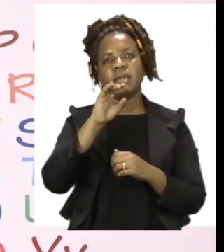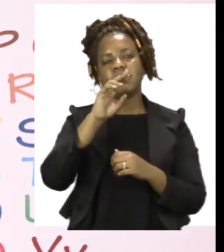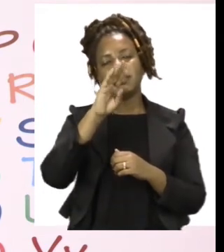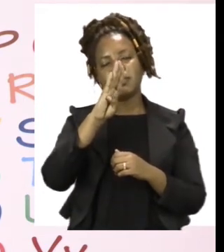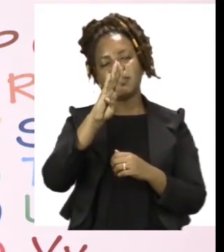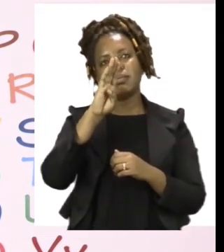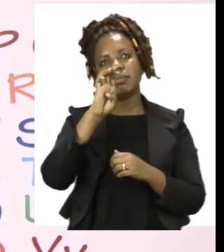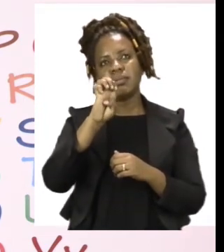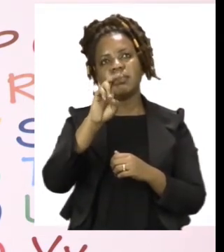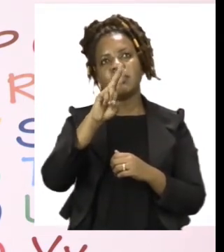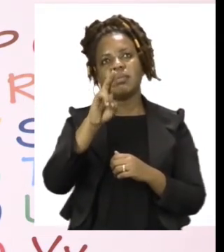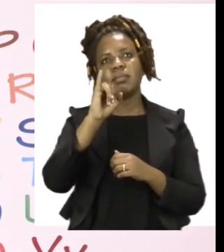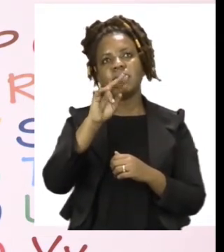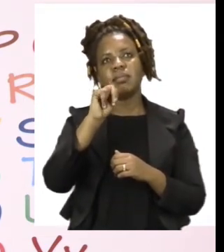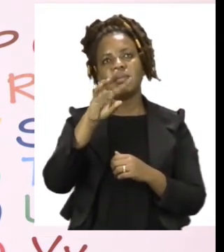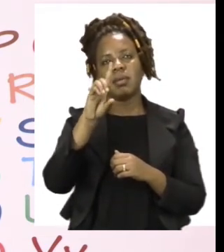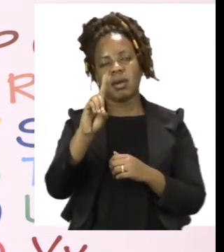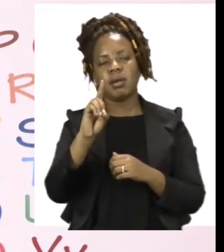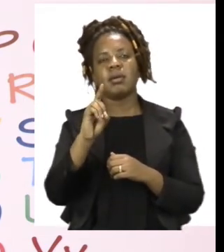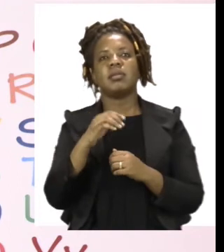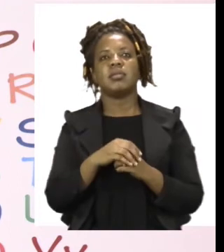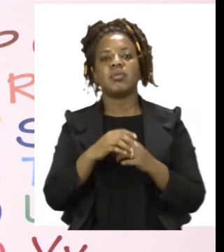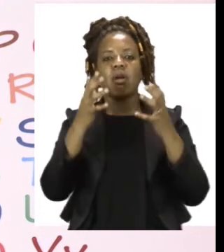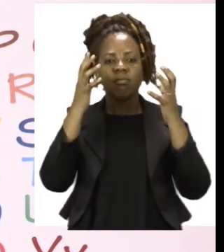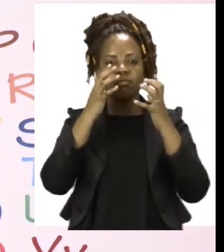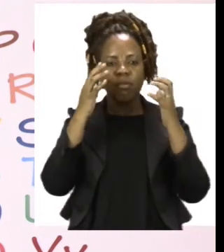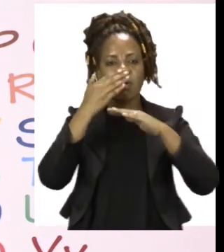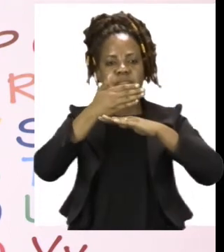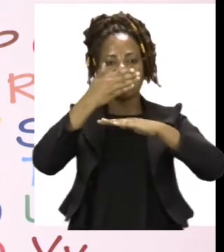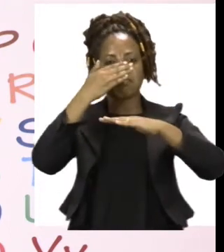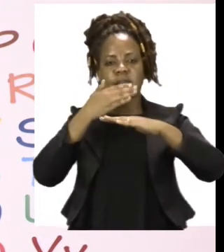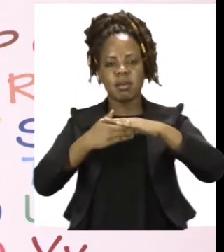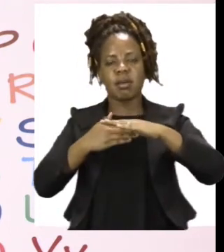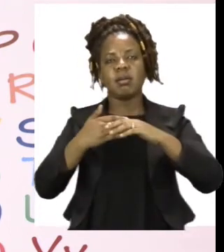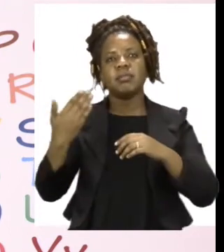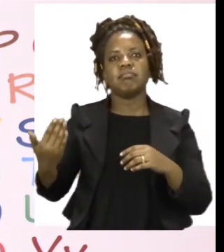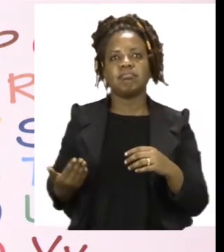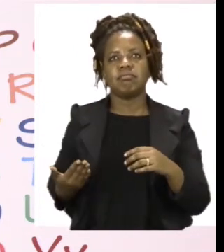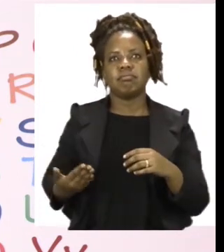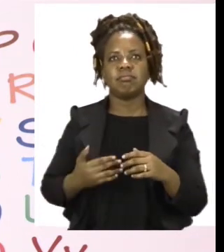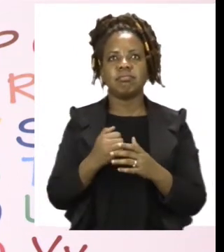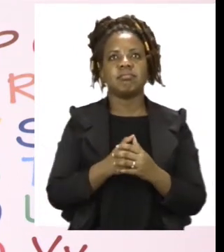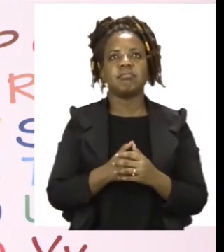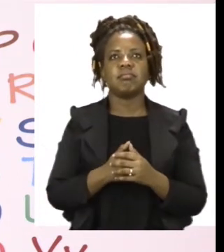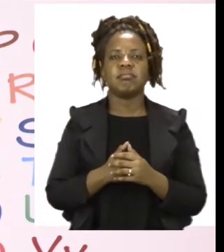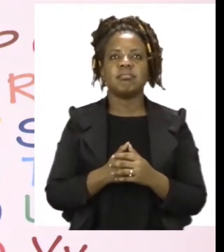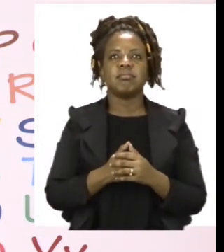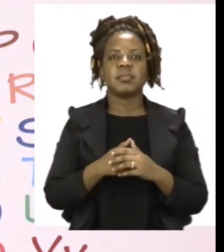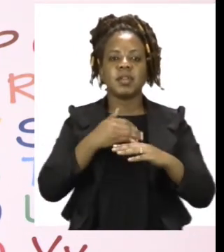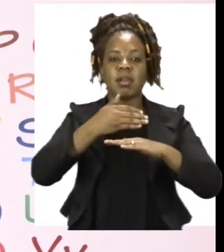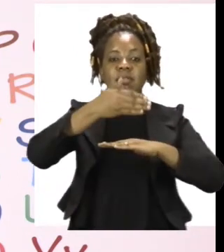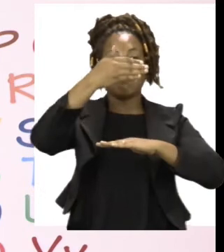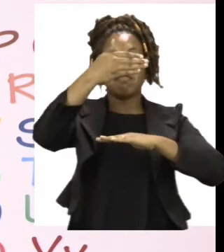Behind the chair. Very good. Then we have in front